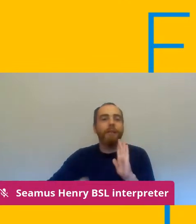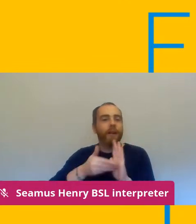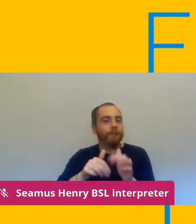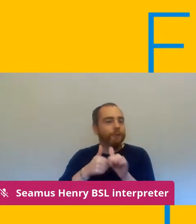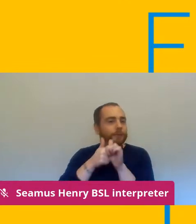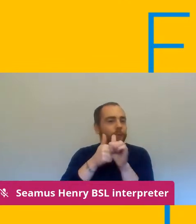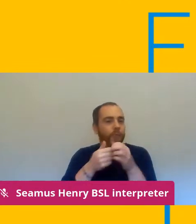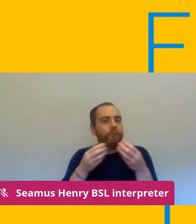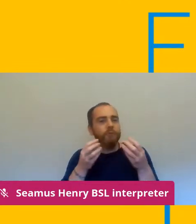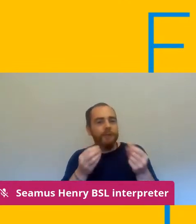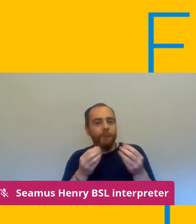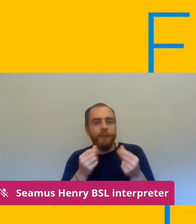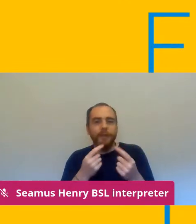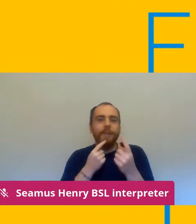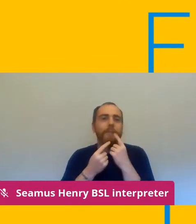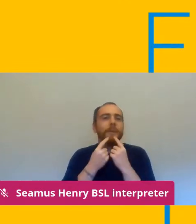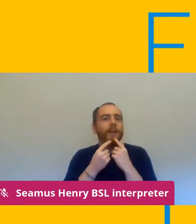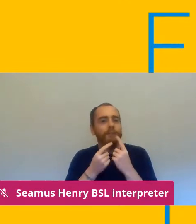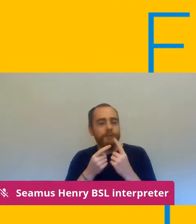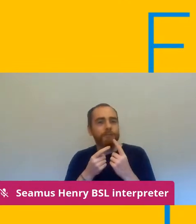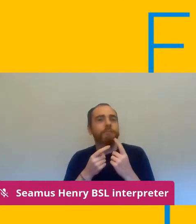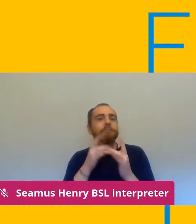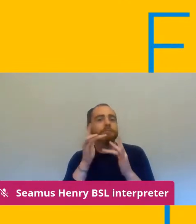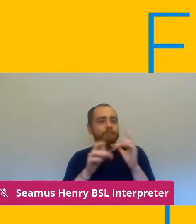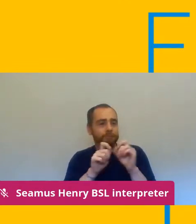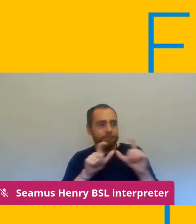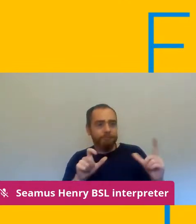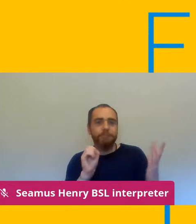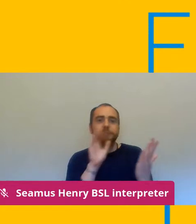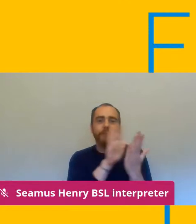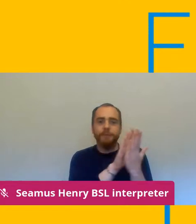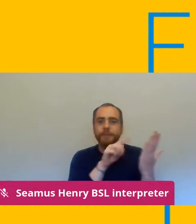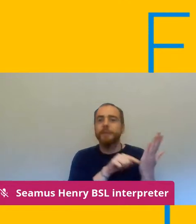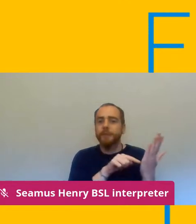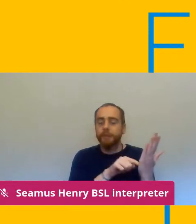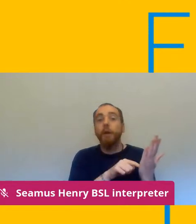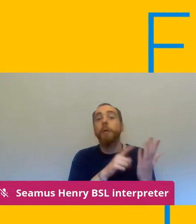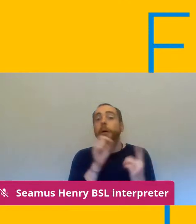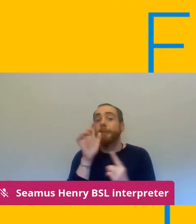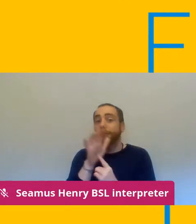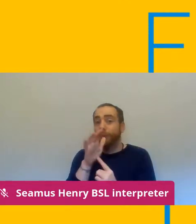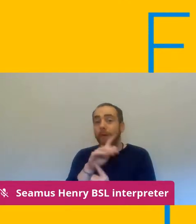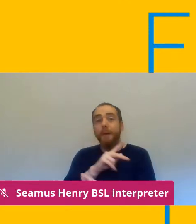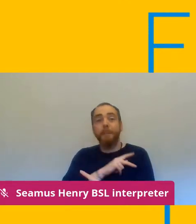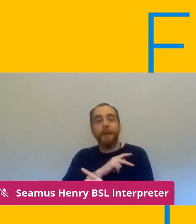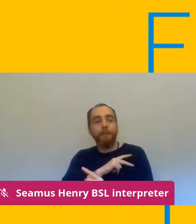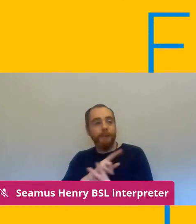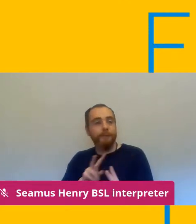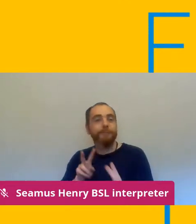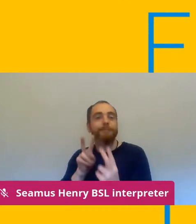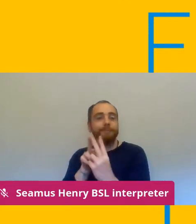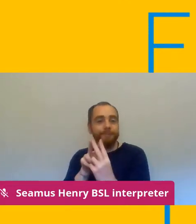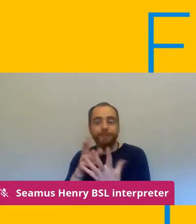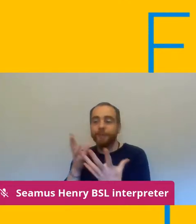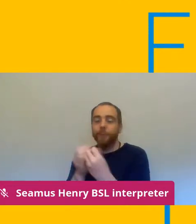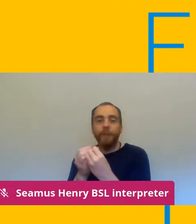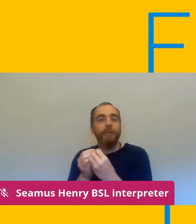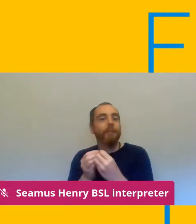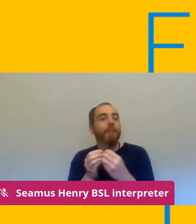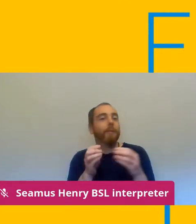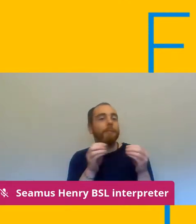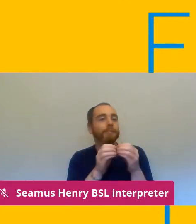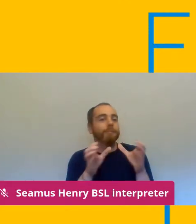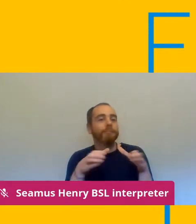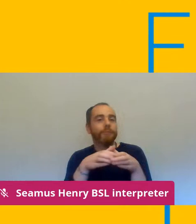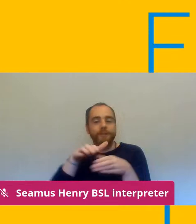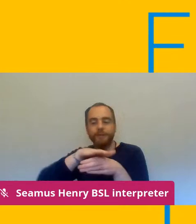and it is really really important that branches linking with the regional offices to get advice and guidance on all these